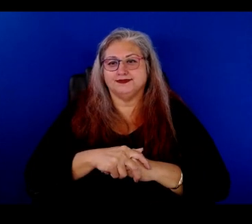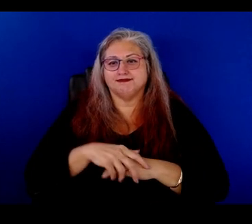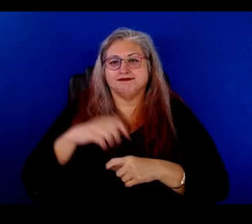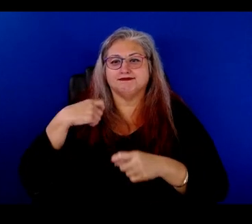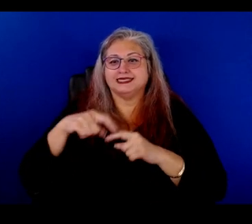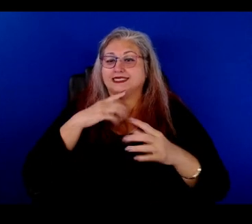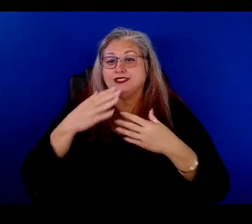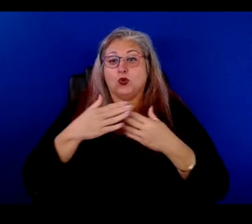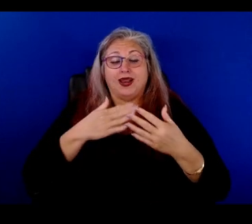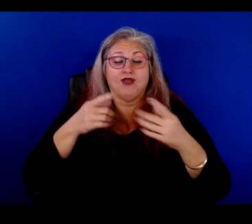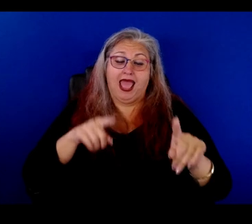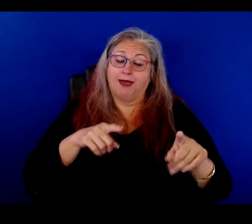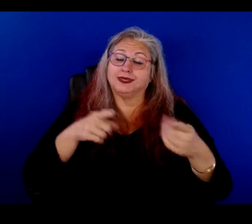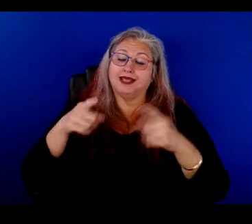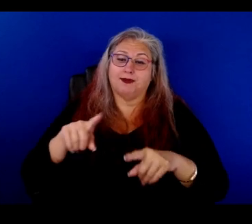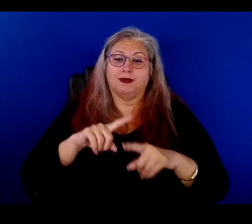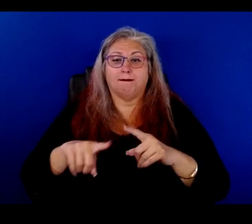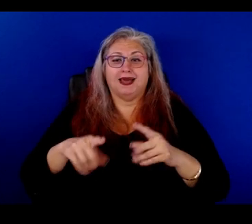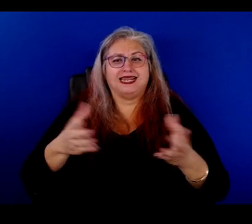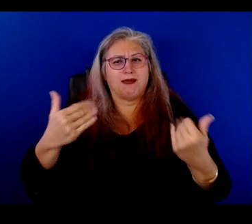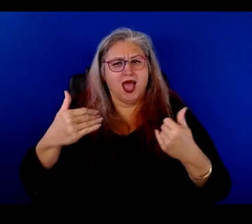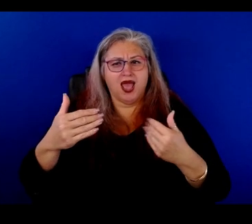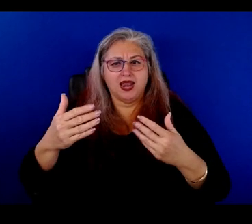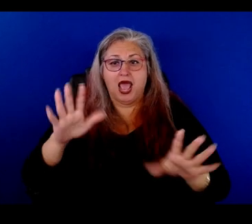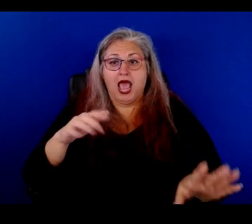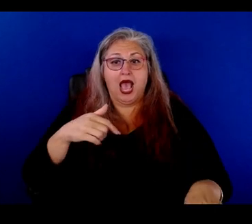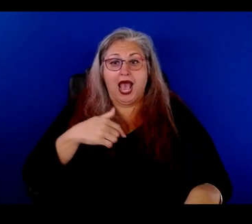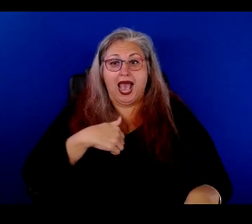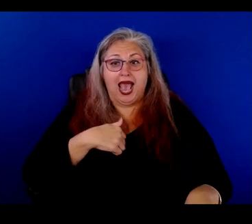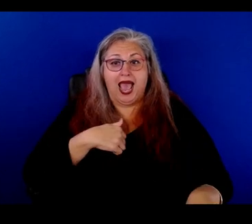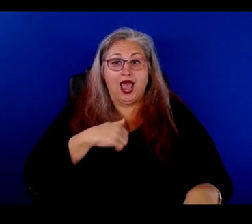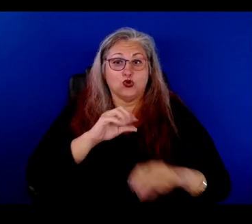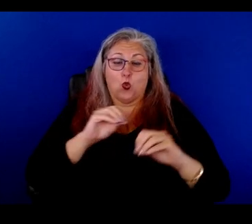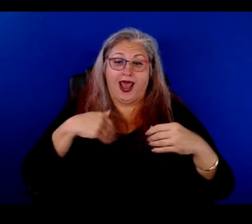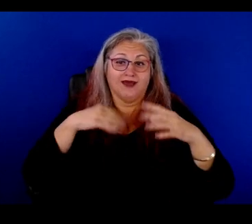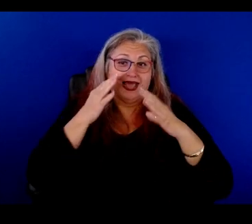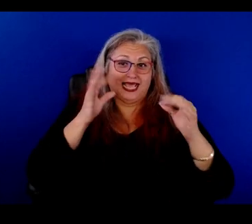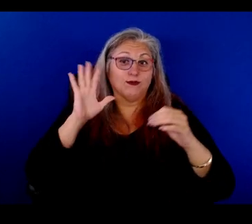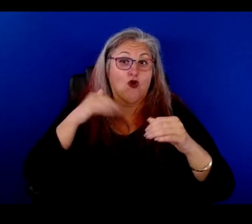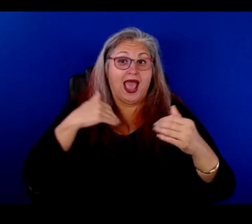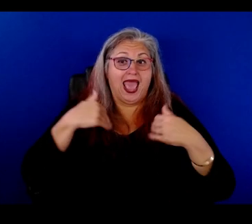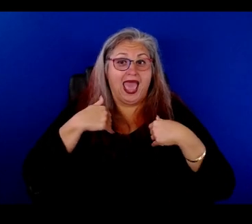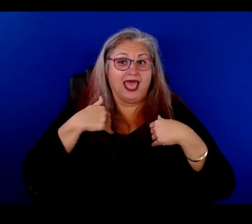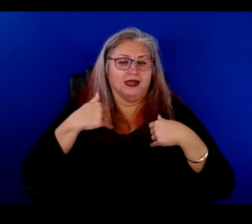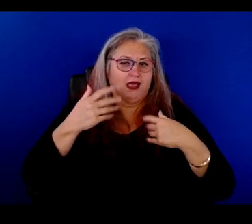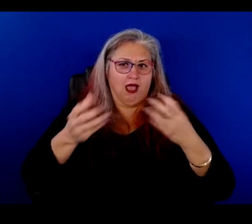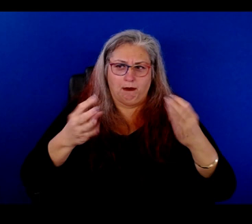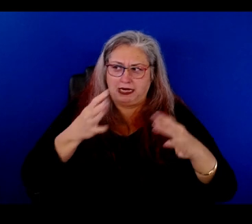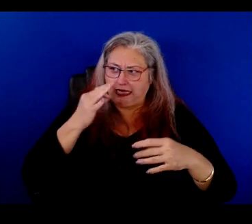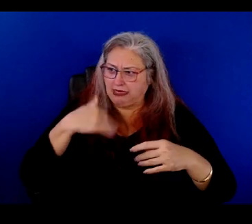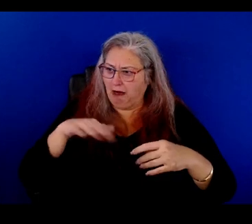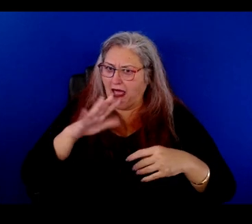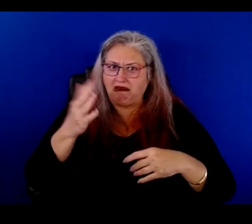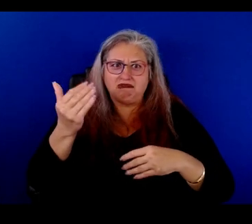Whatever happens, happens, but let's go. Let's get, I'm not, I don't have any cats. I did at one time have like, how many guys? About